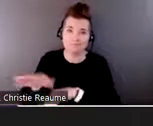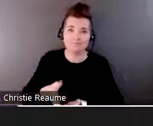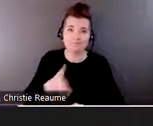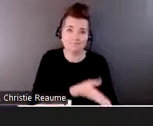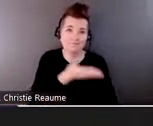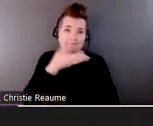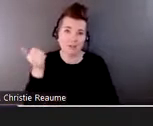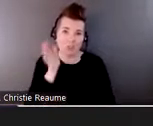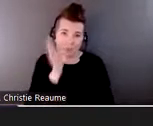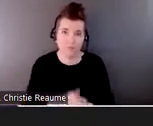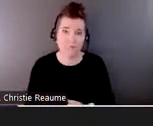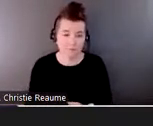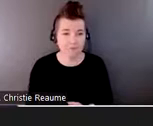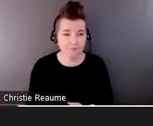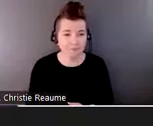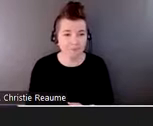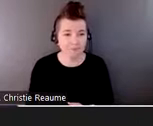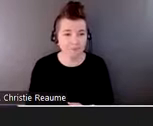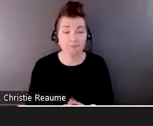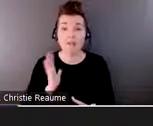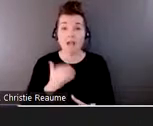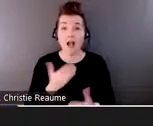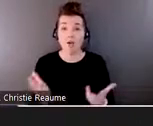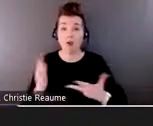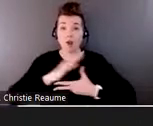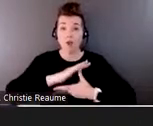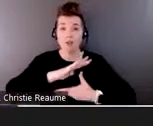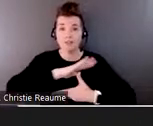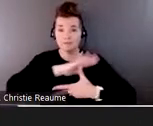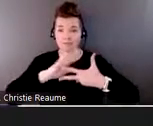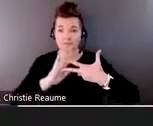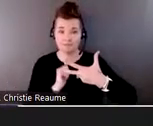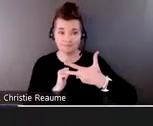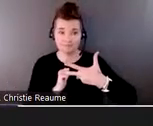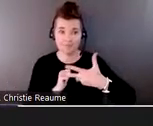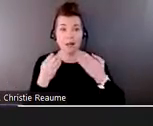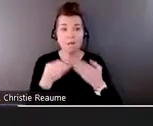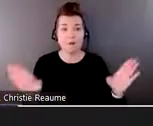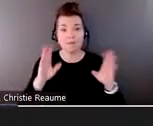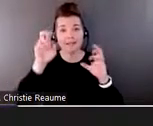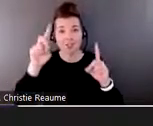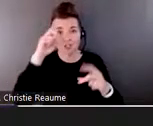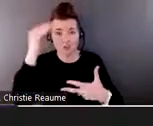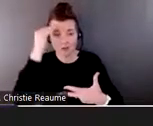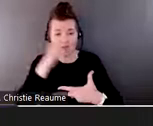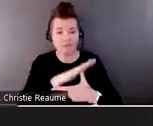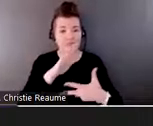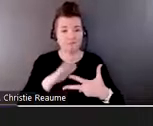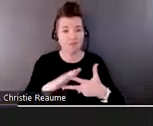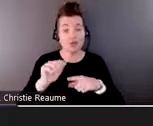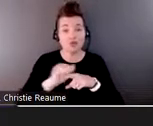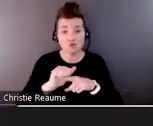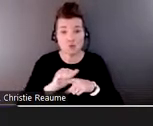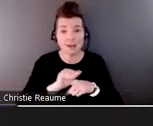So we have three main priorities that we work under public education, awareness, training and coordination of community services.